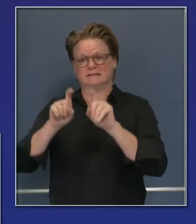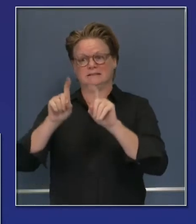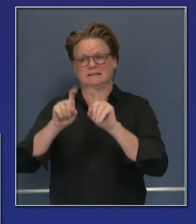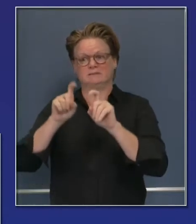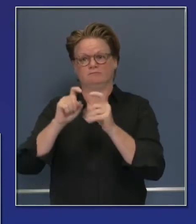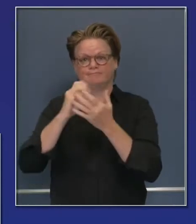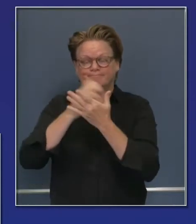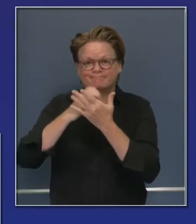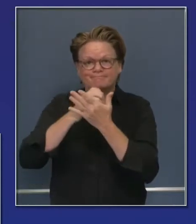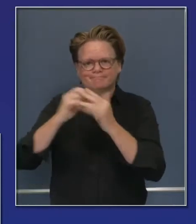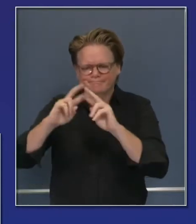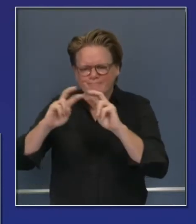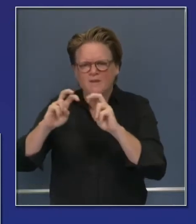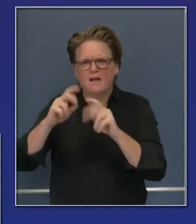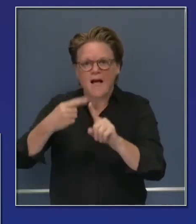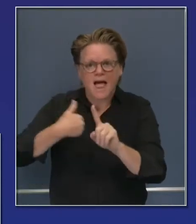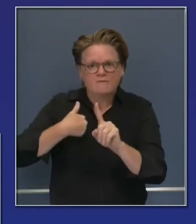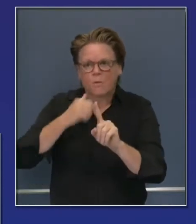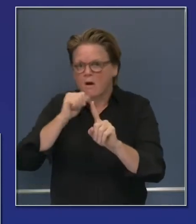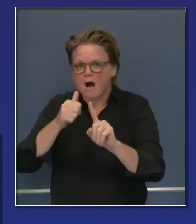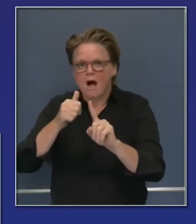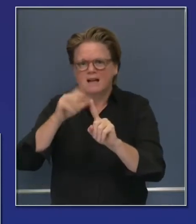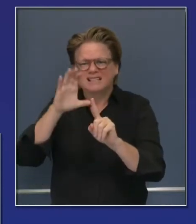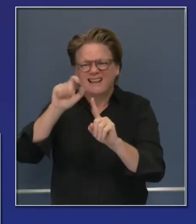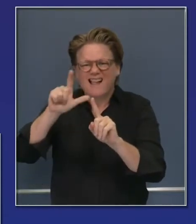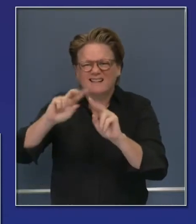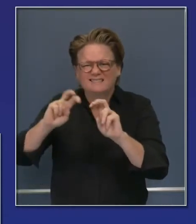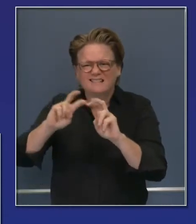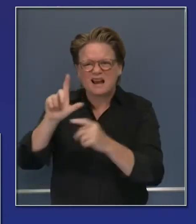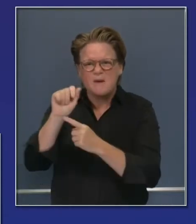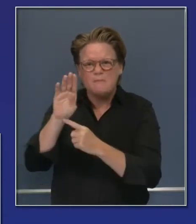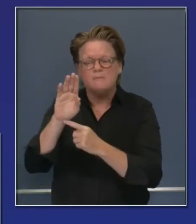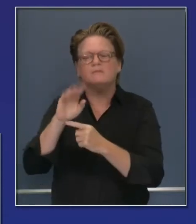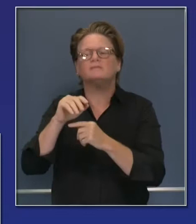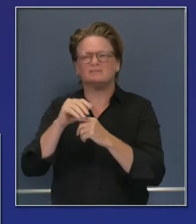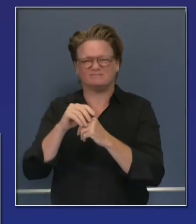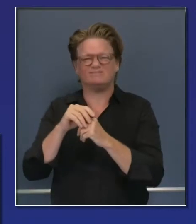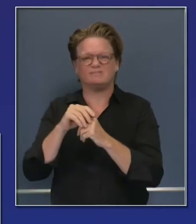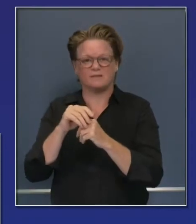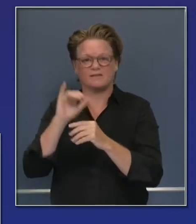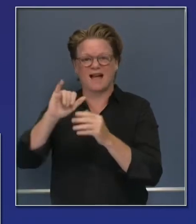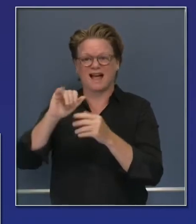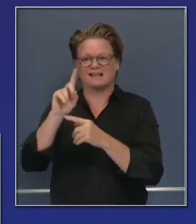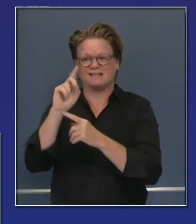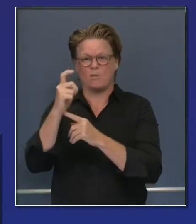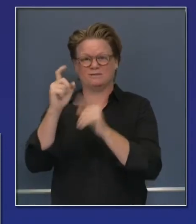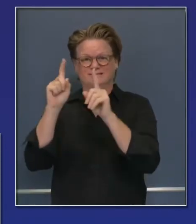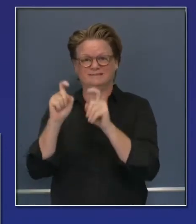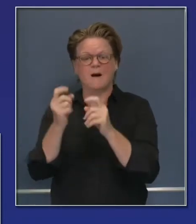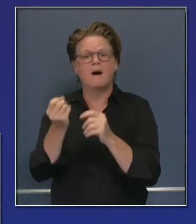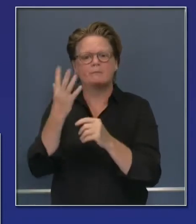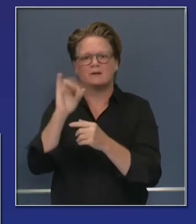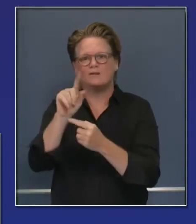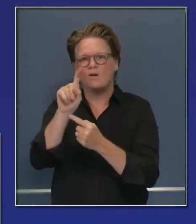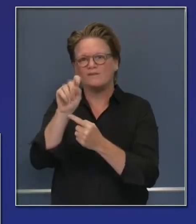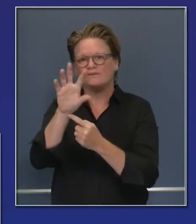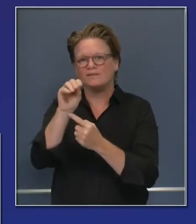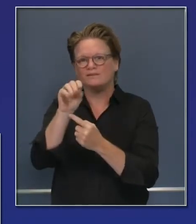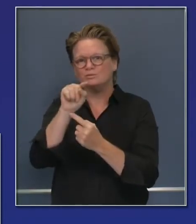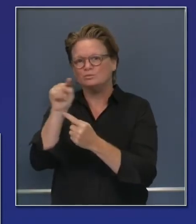that many of you are very familiar with. But the average cost of those tests is $150 to $200,